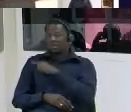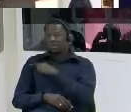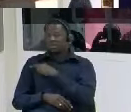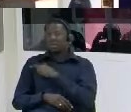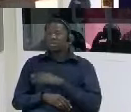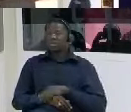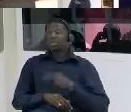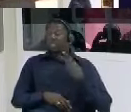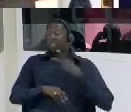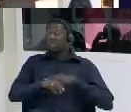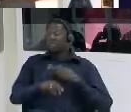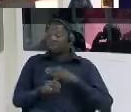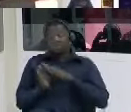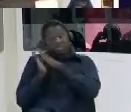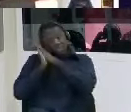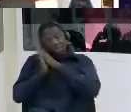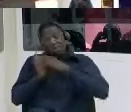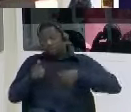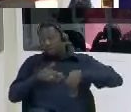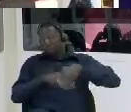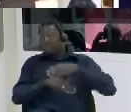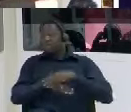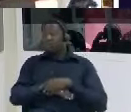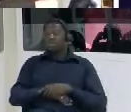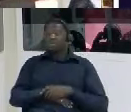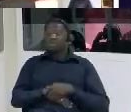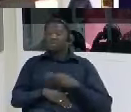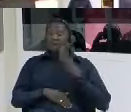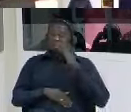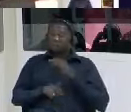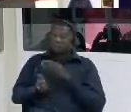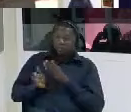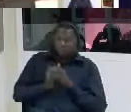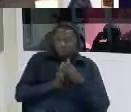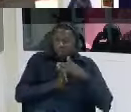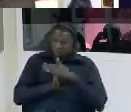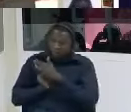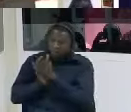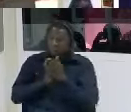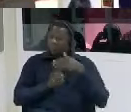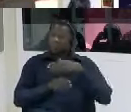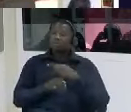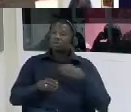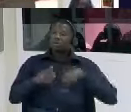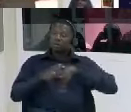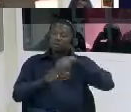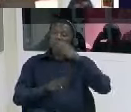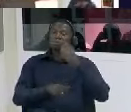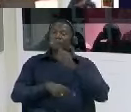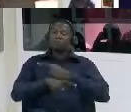hired a taxi but then i was lying behind this is how we manage to go out of the gambia